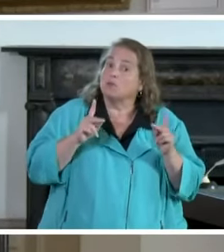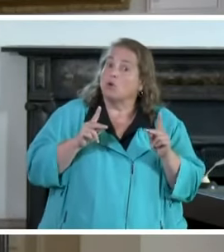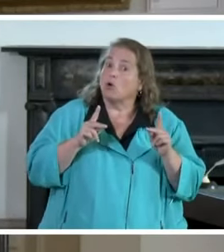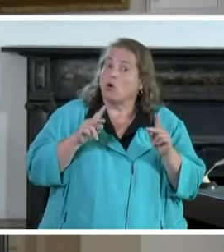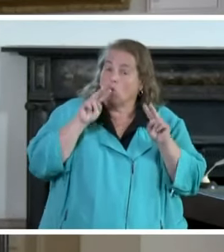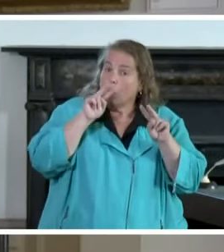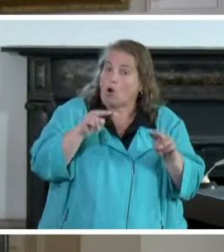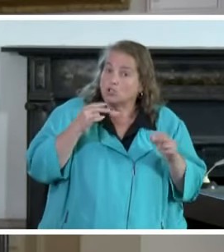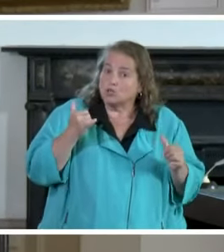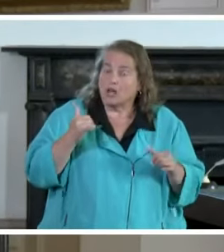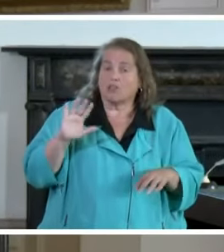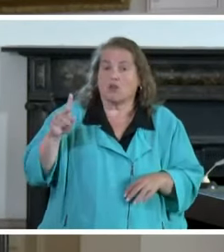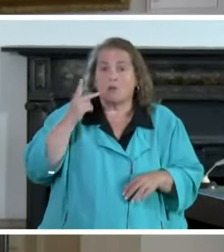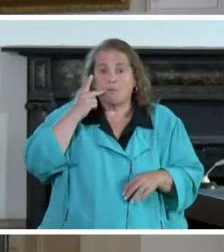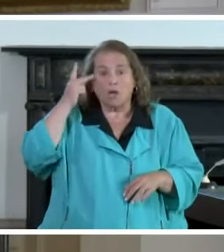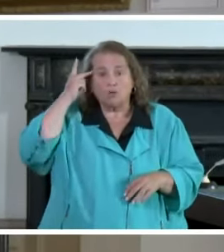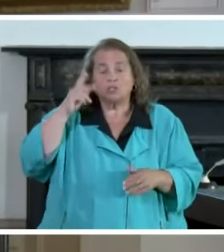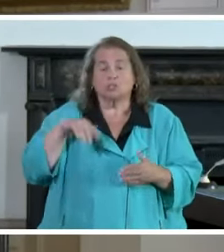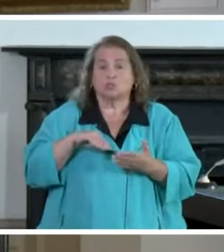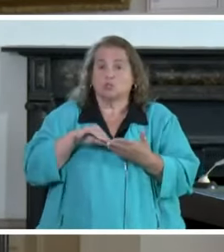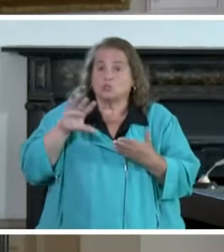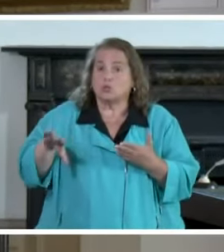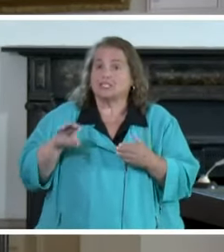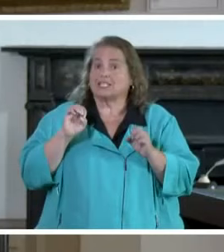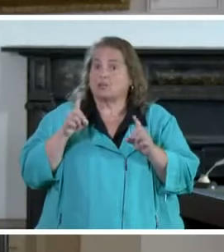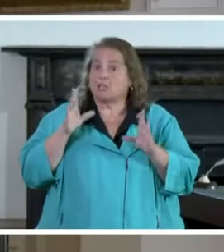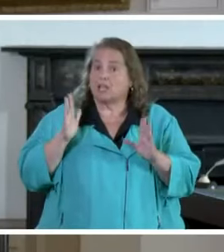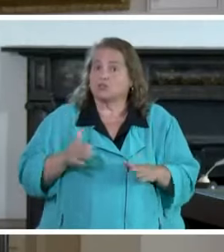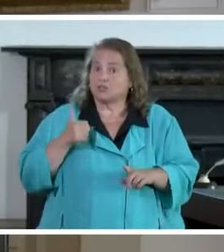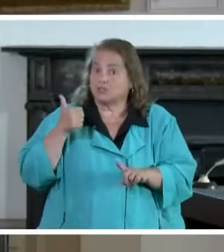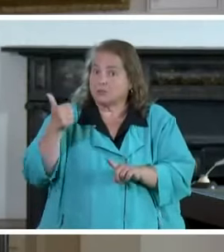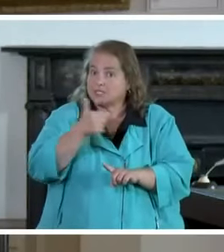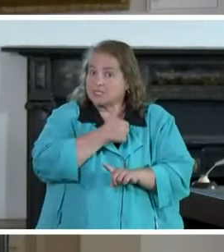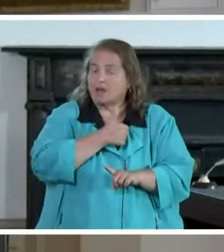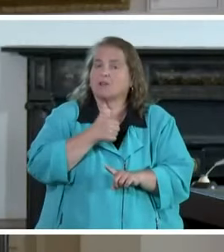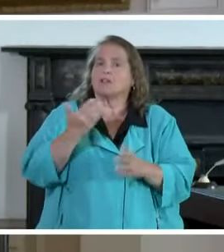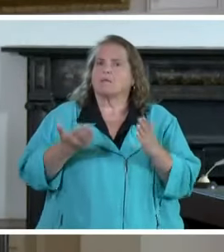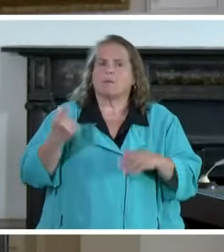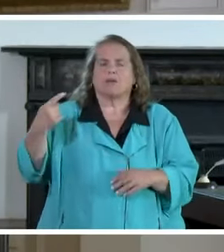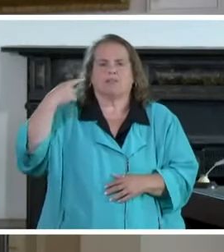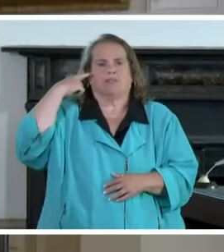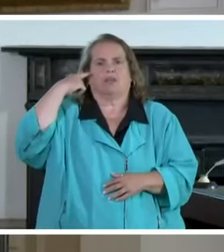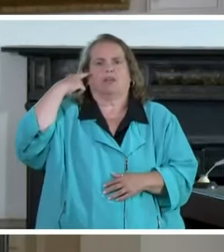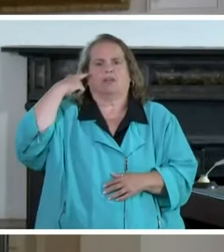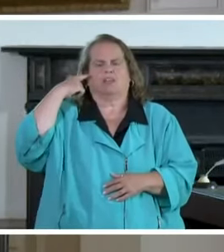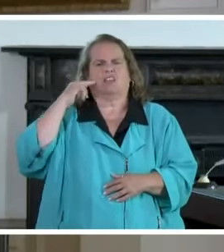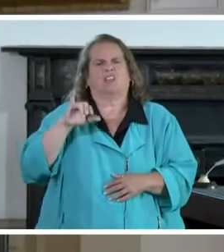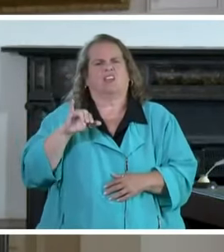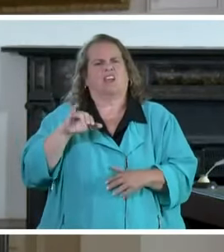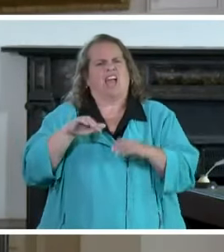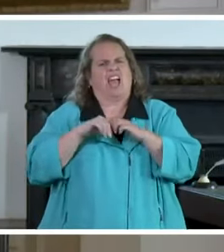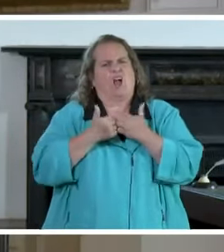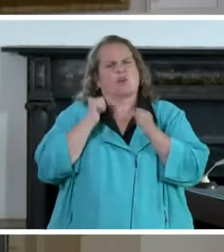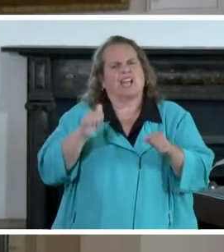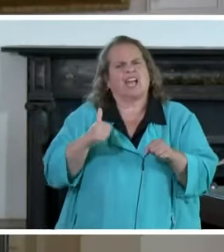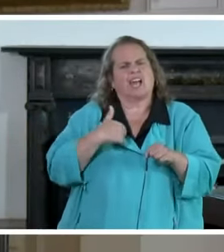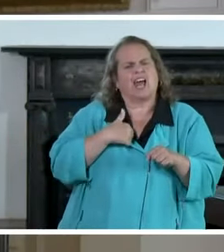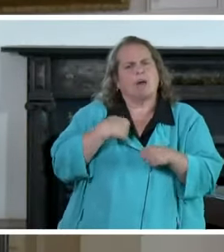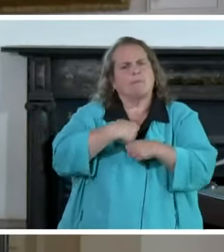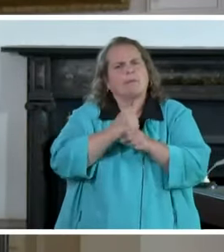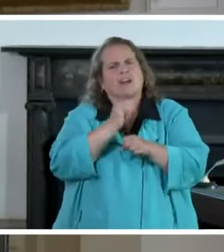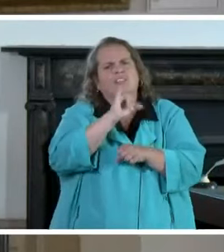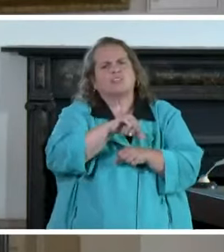today, their parents, students, educators themselves, they're probably thinking, how in the world can we make this work?